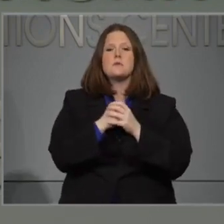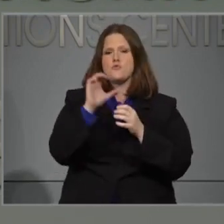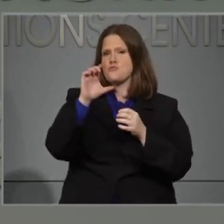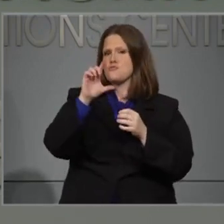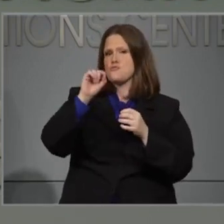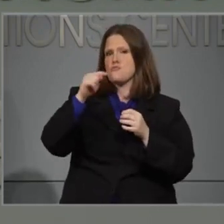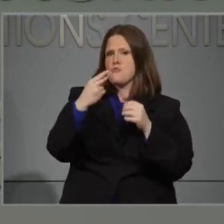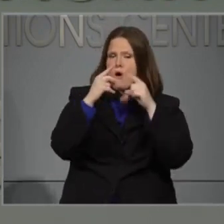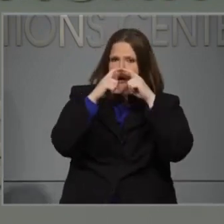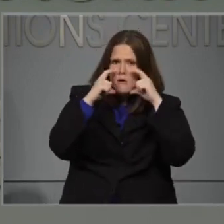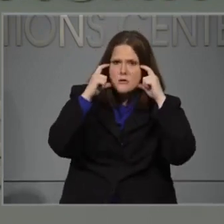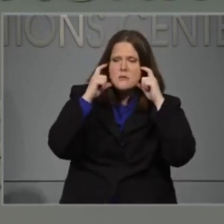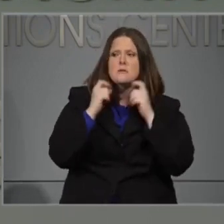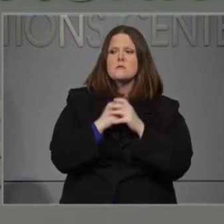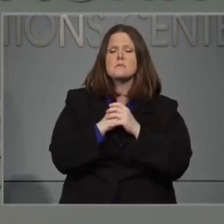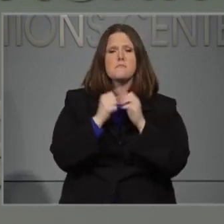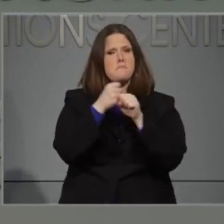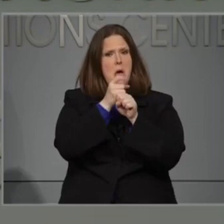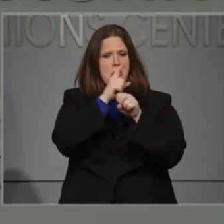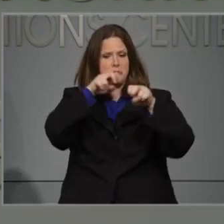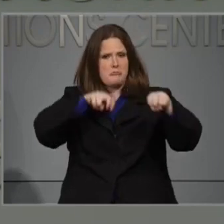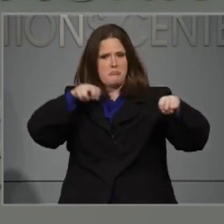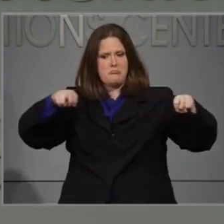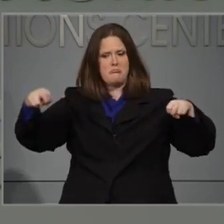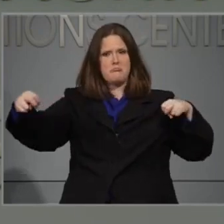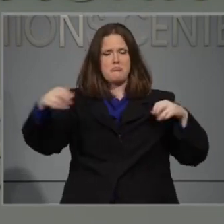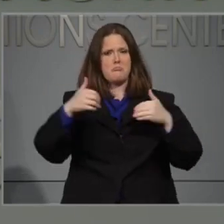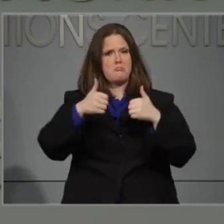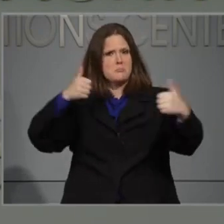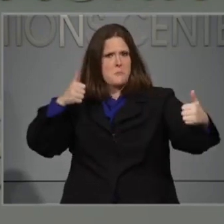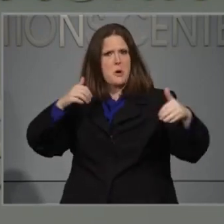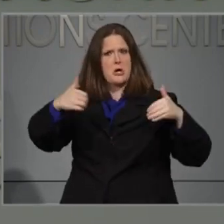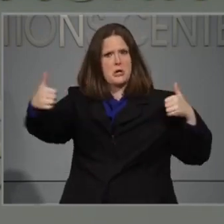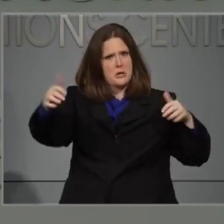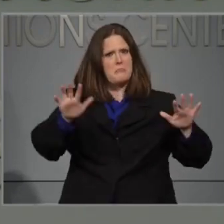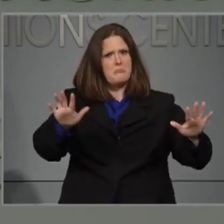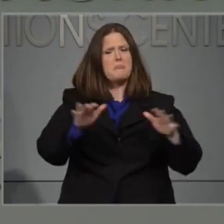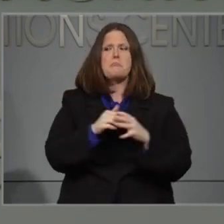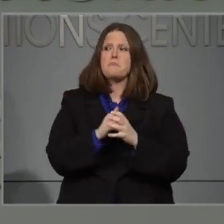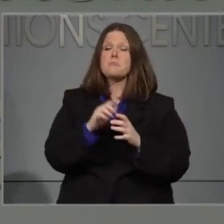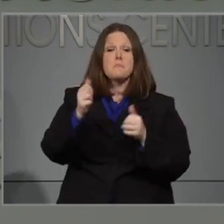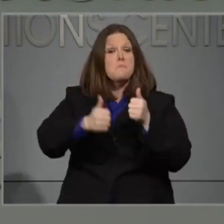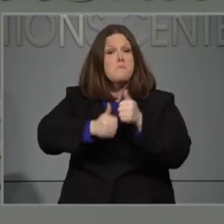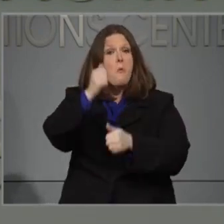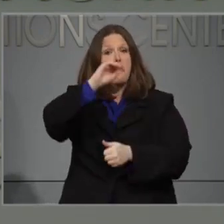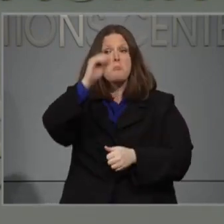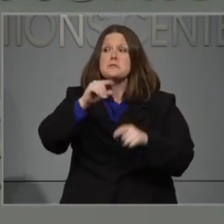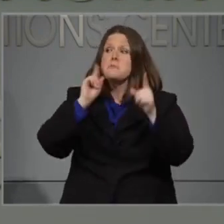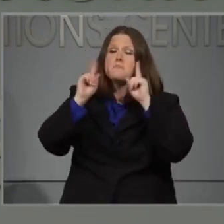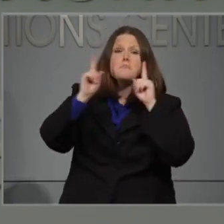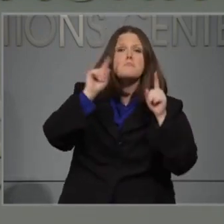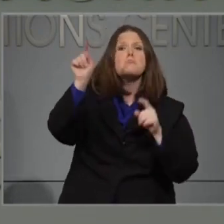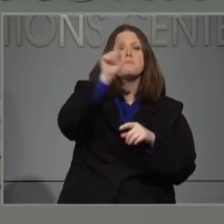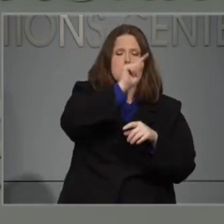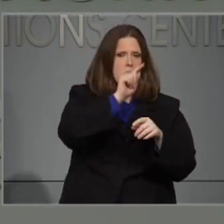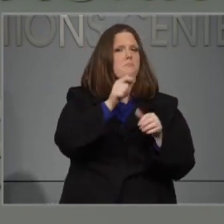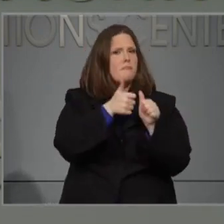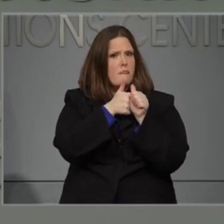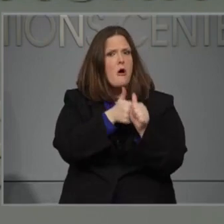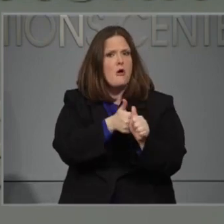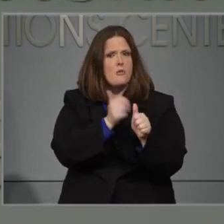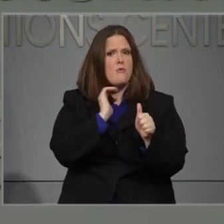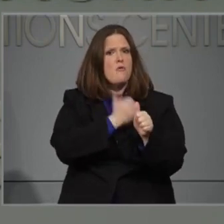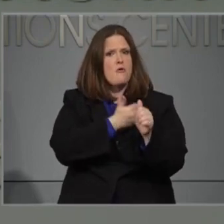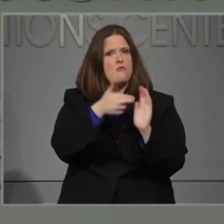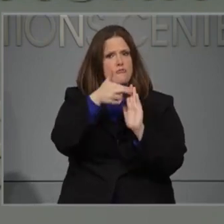restaurants. We've had some pretty good reports from across the state that most of the restaurants are complying with